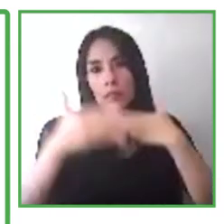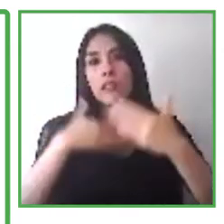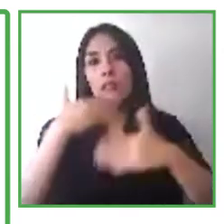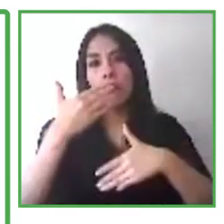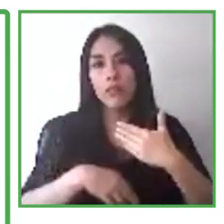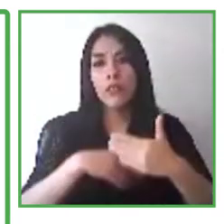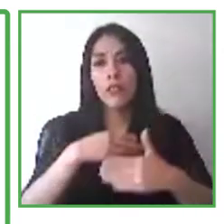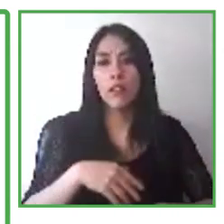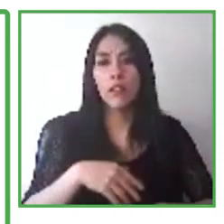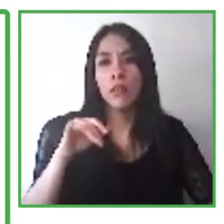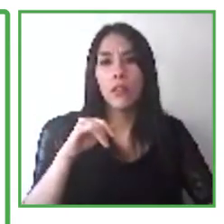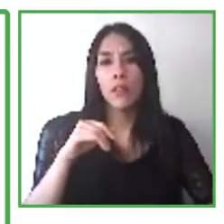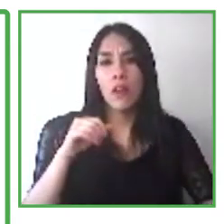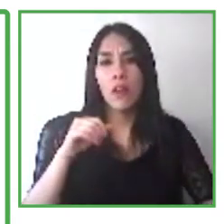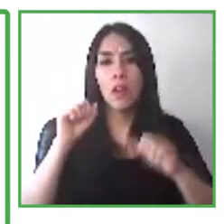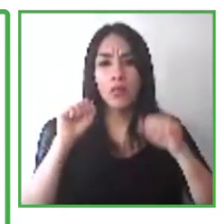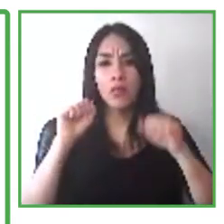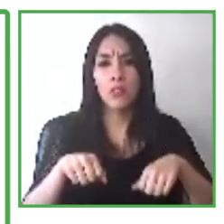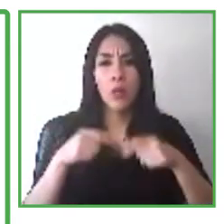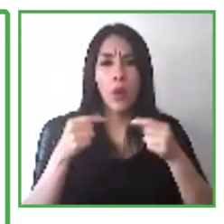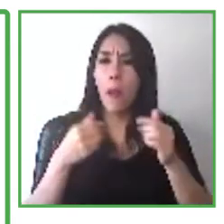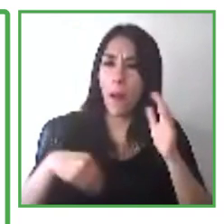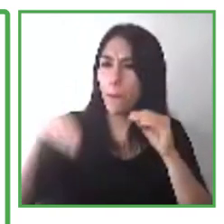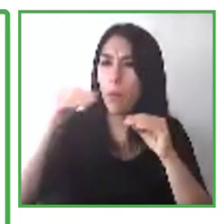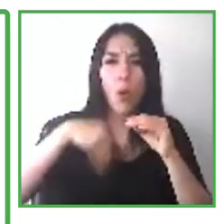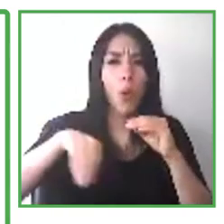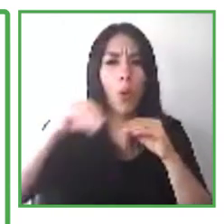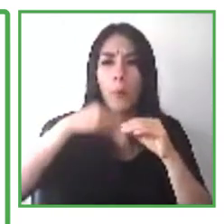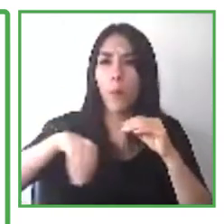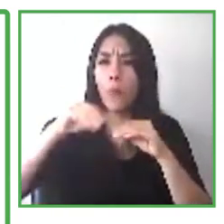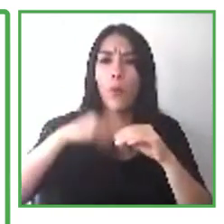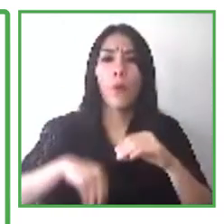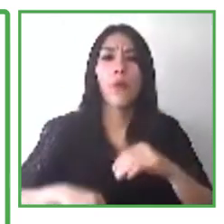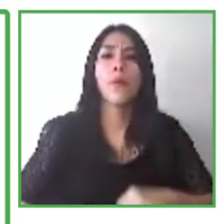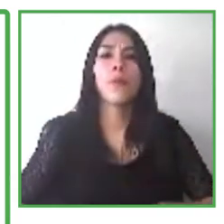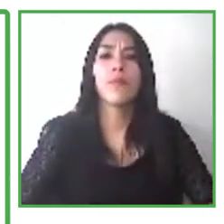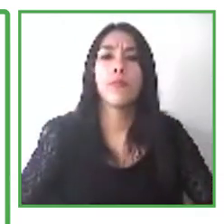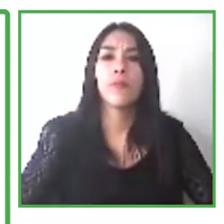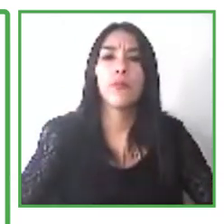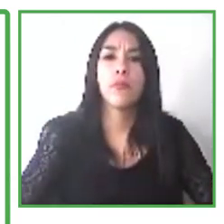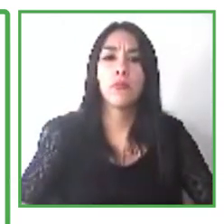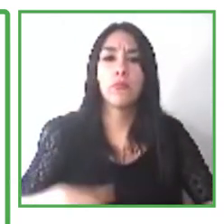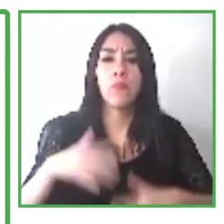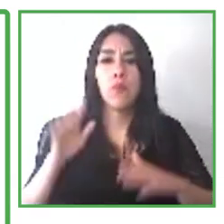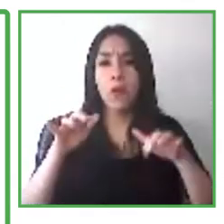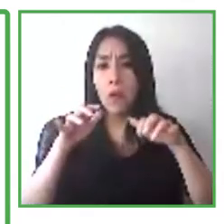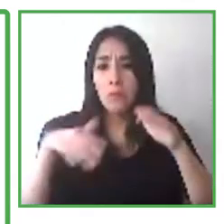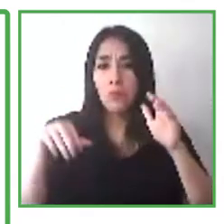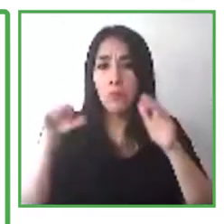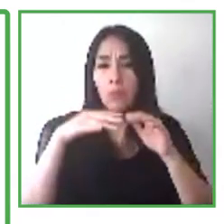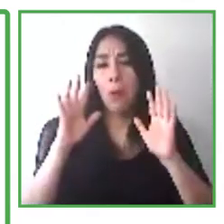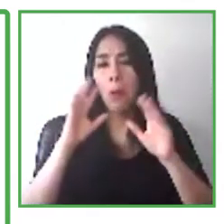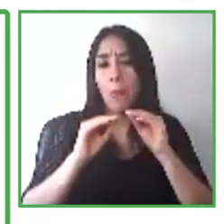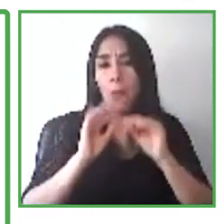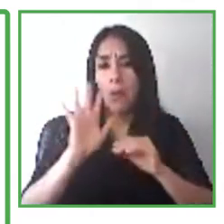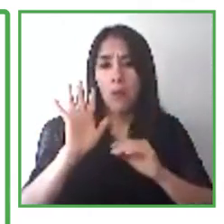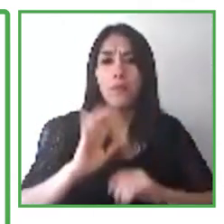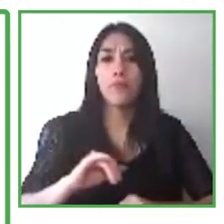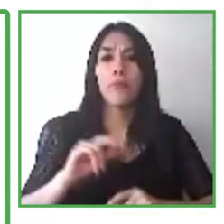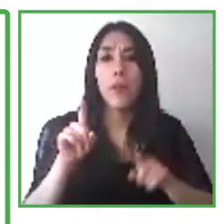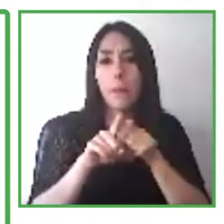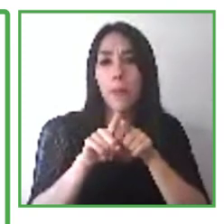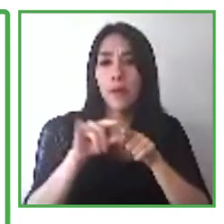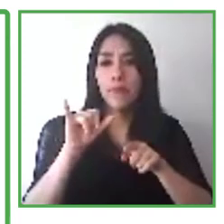The expertise using social media technological advances further support people